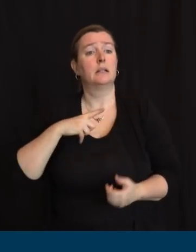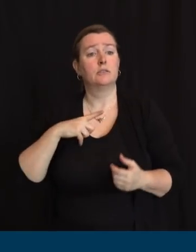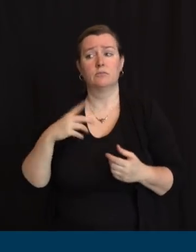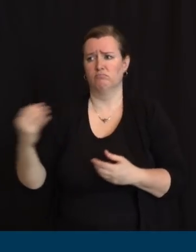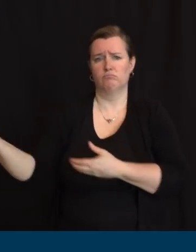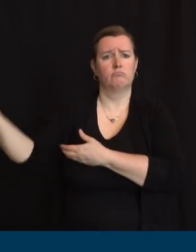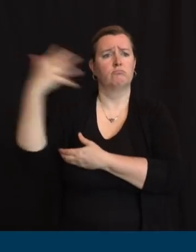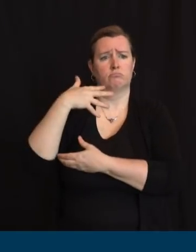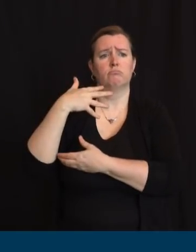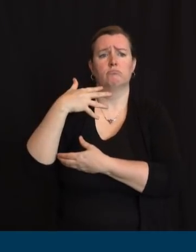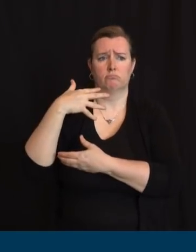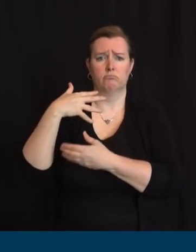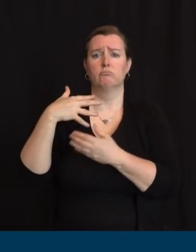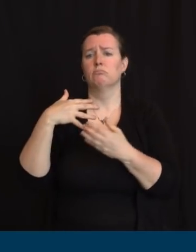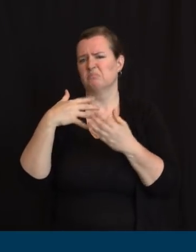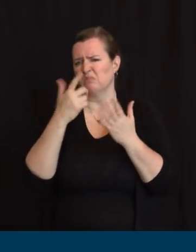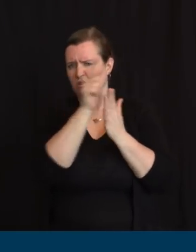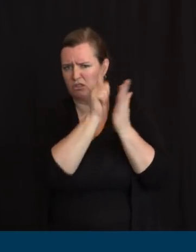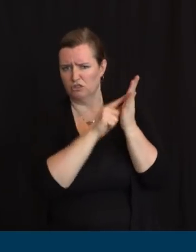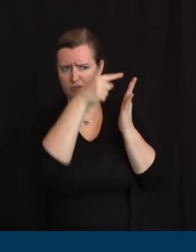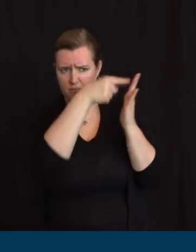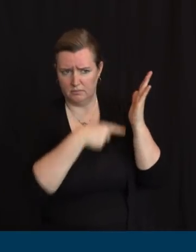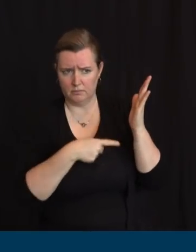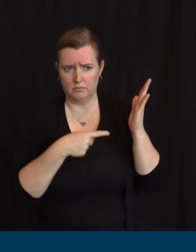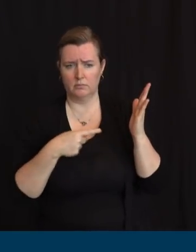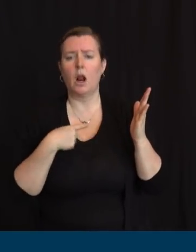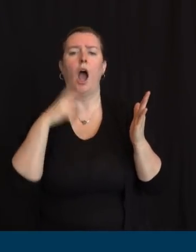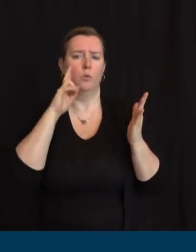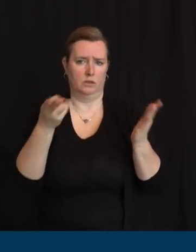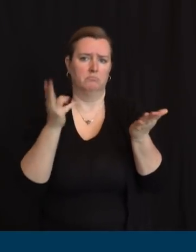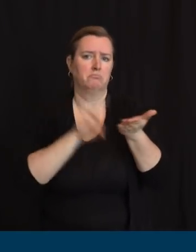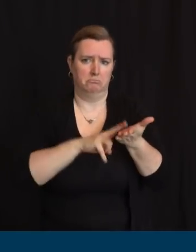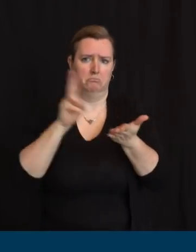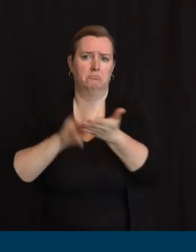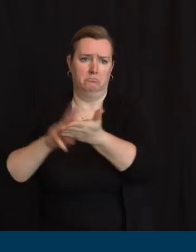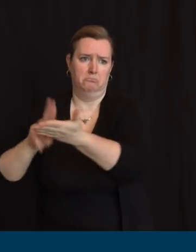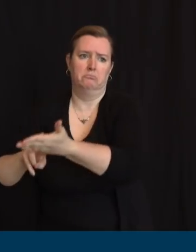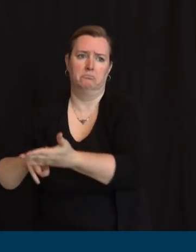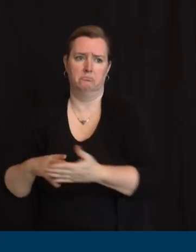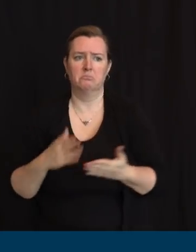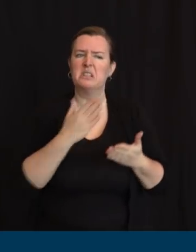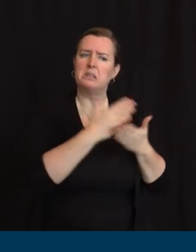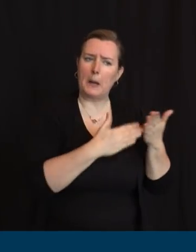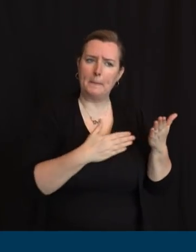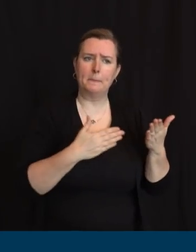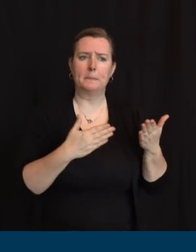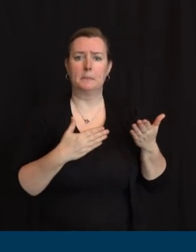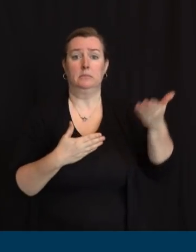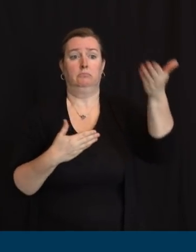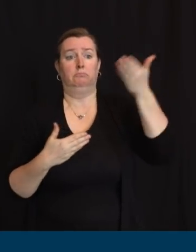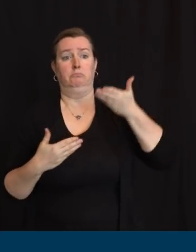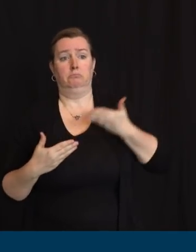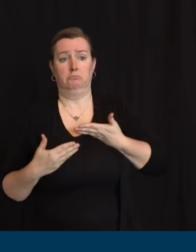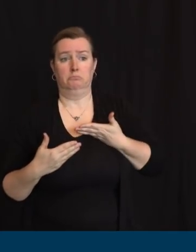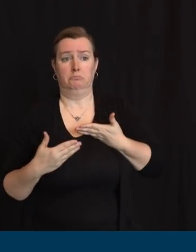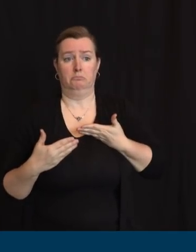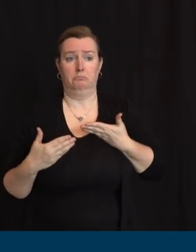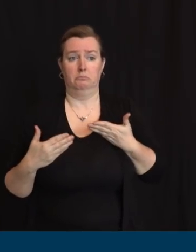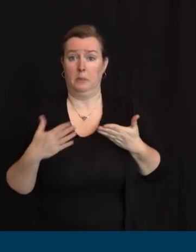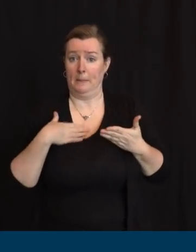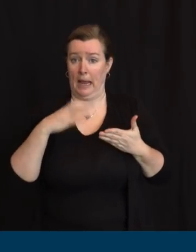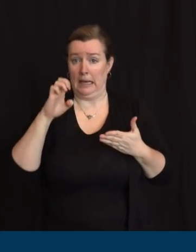codify my executive orders and others which make new changes to help us further our fight against COVID-19.